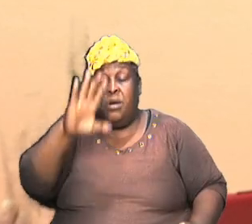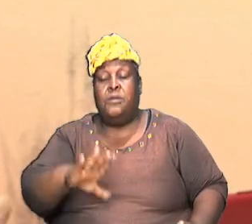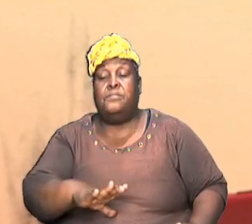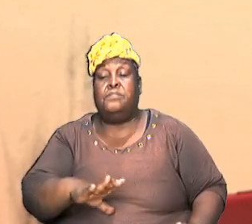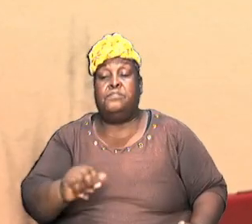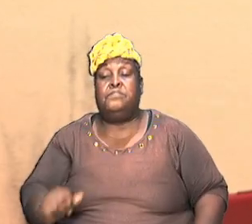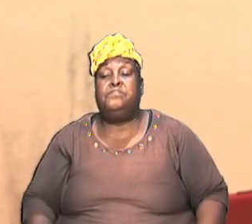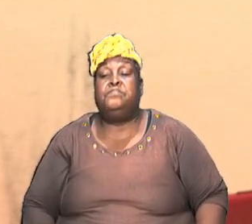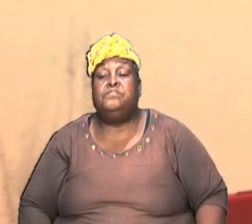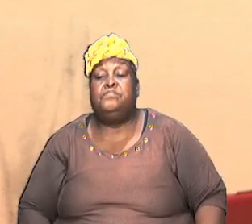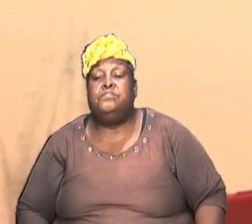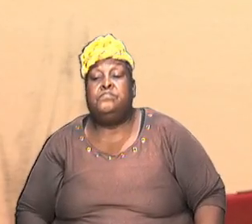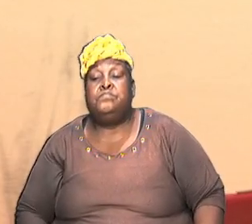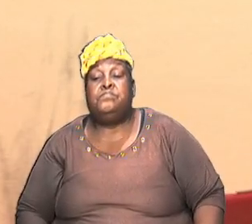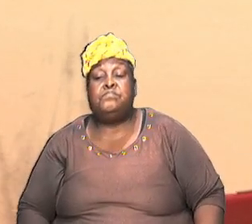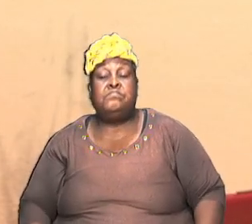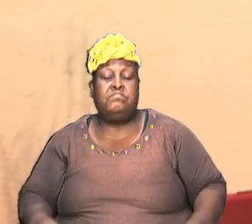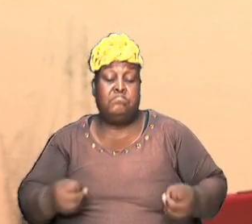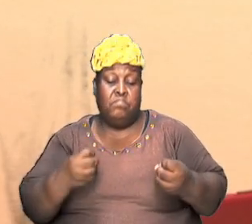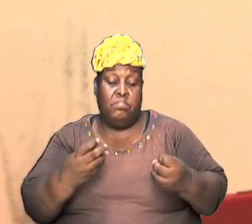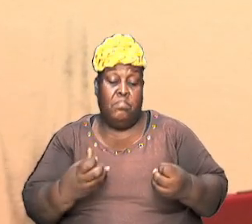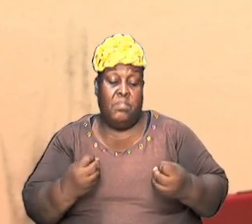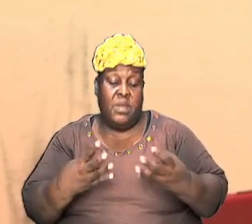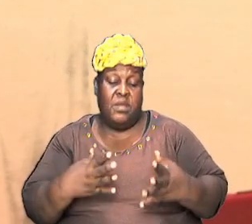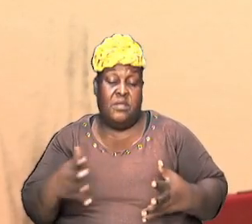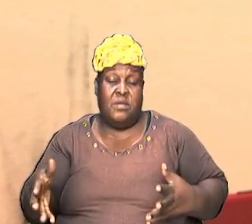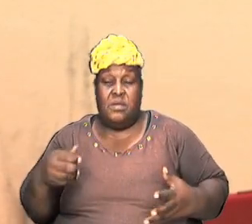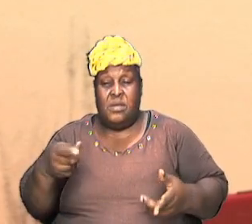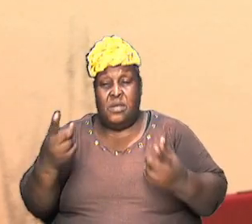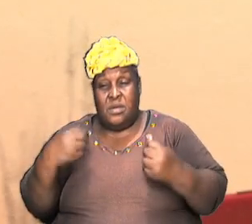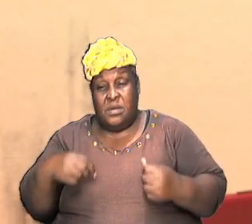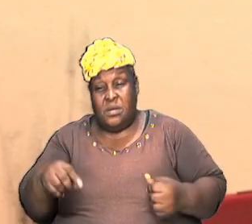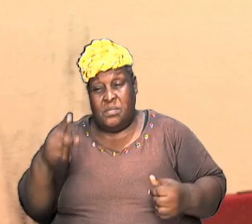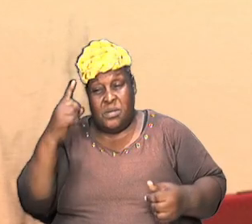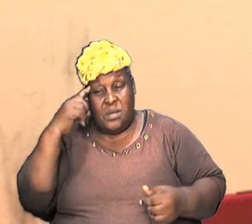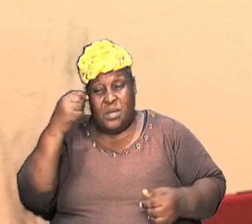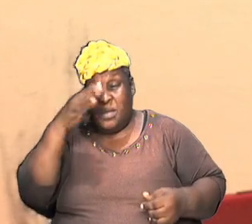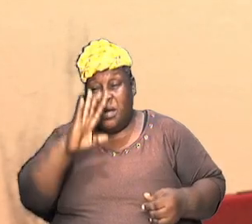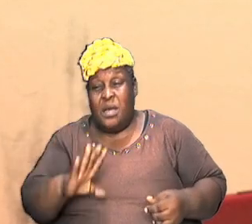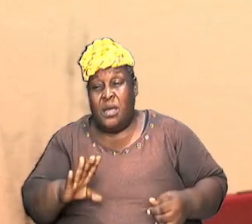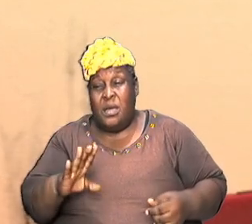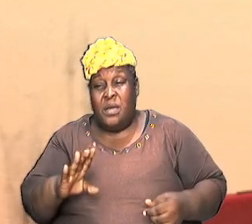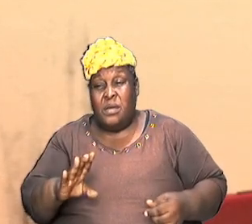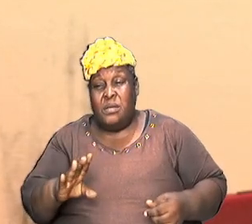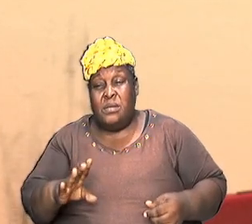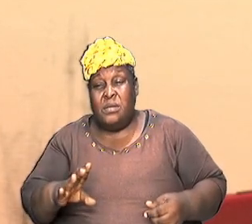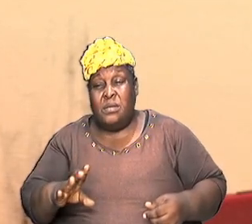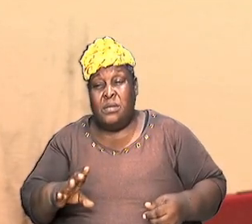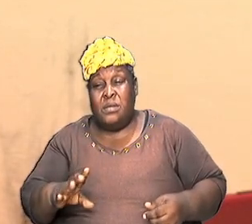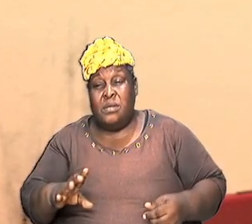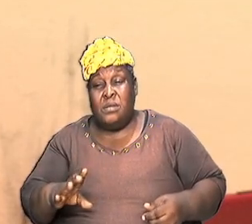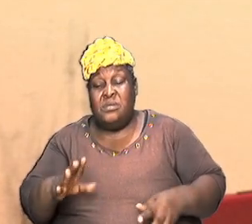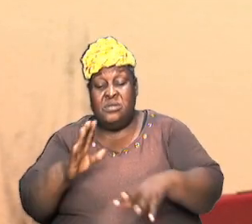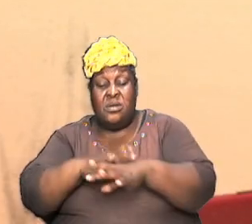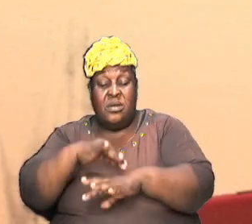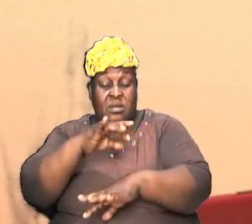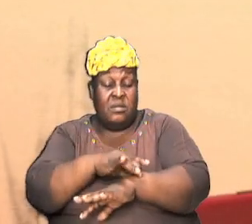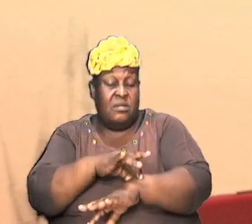a lot of things comes to mind now is it that God is down here in the farm at Theophany